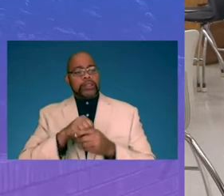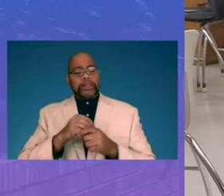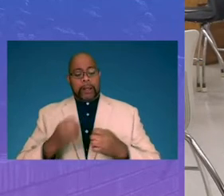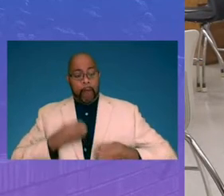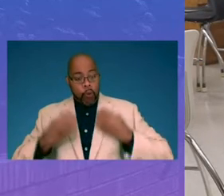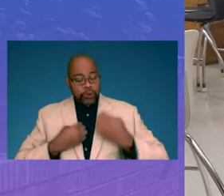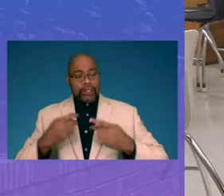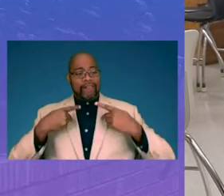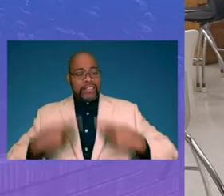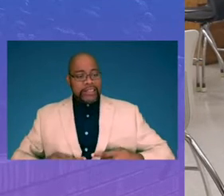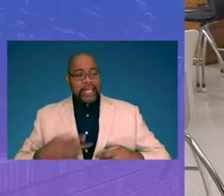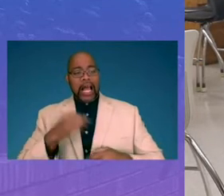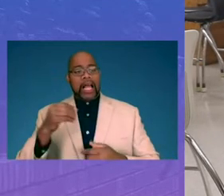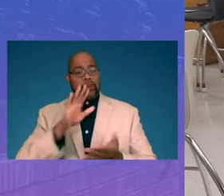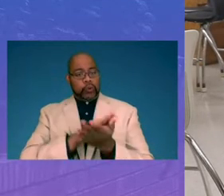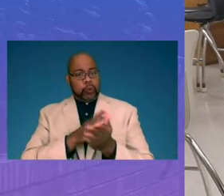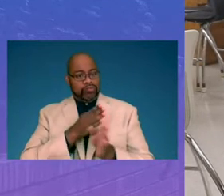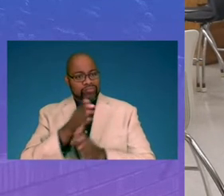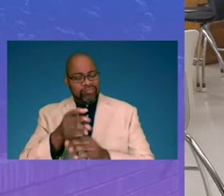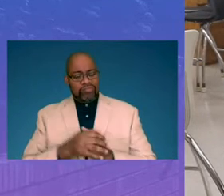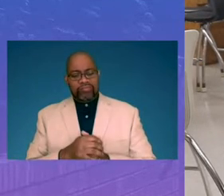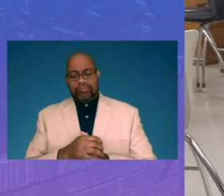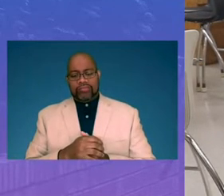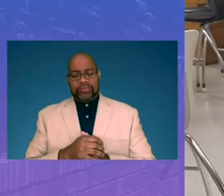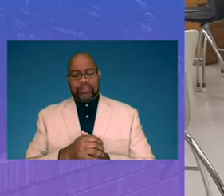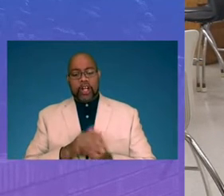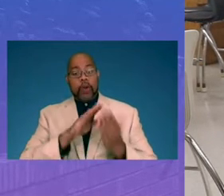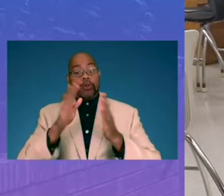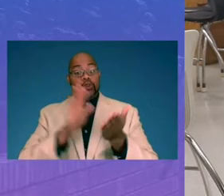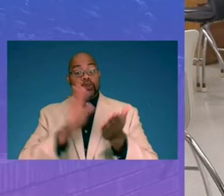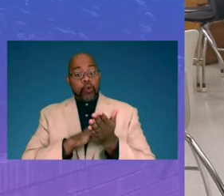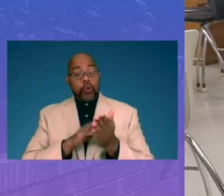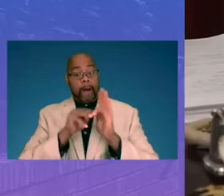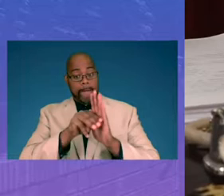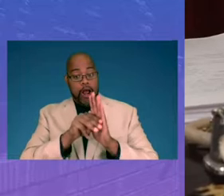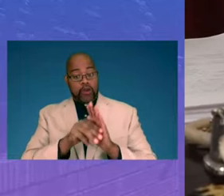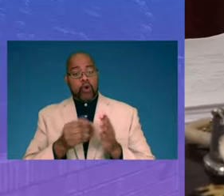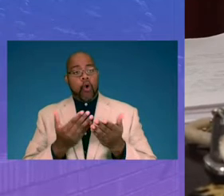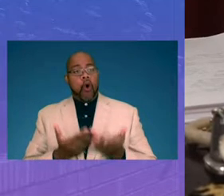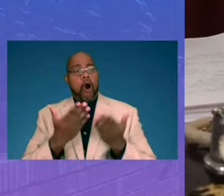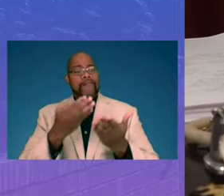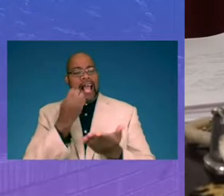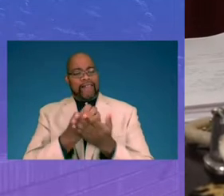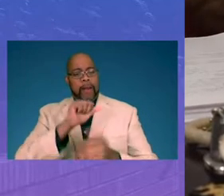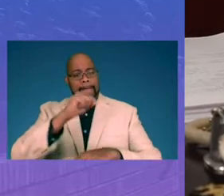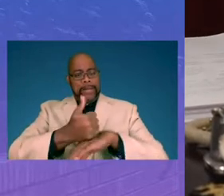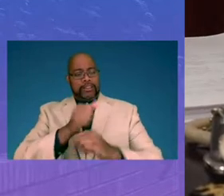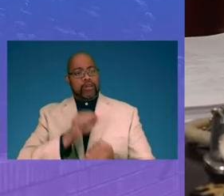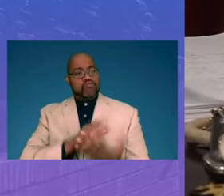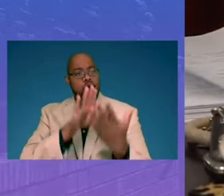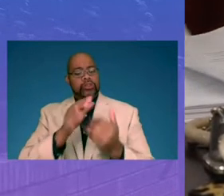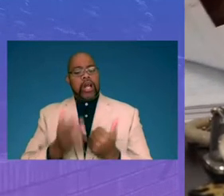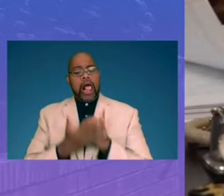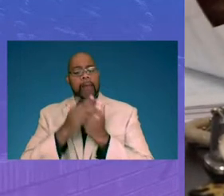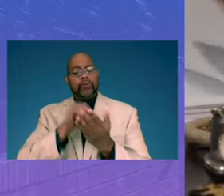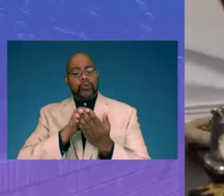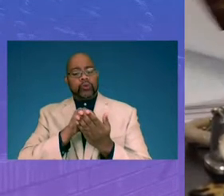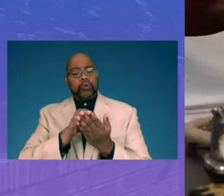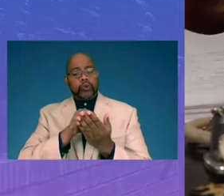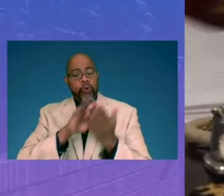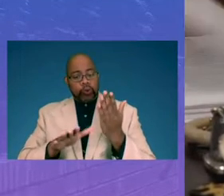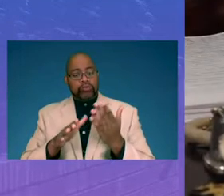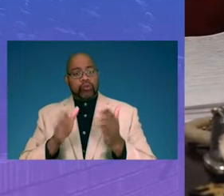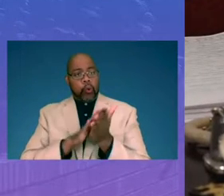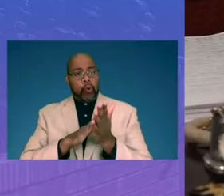physically, and academically. Community Schools Model offers an evidence-based approach to help schools recover and